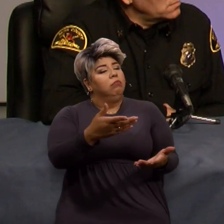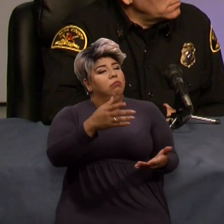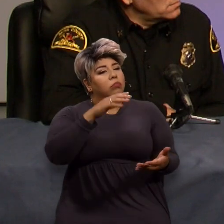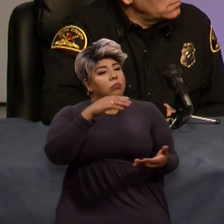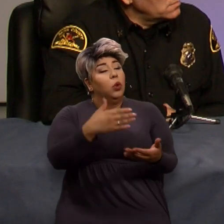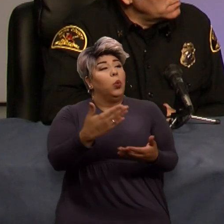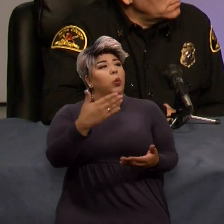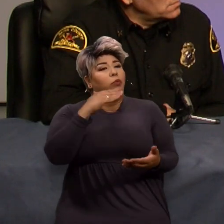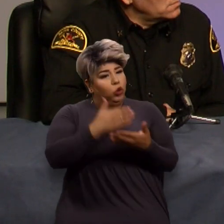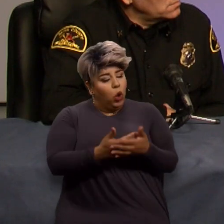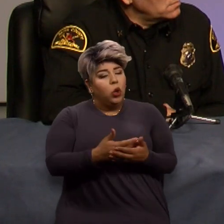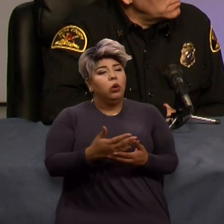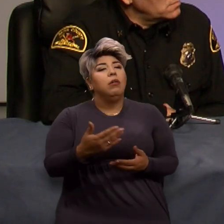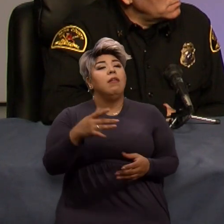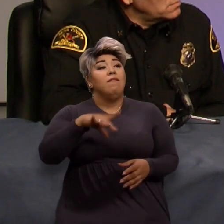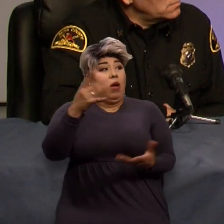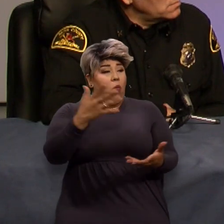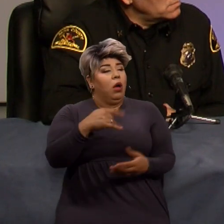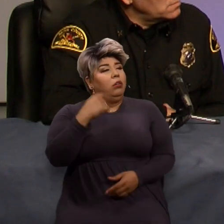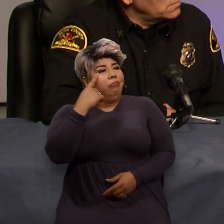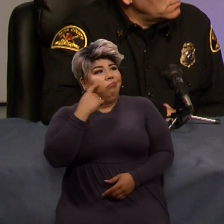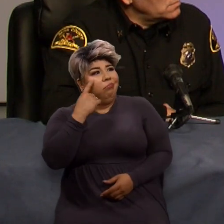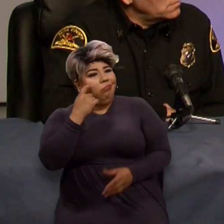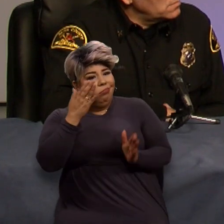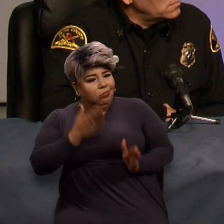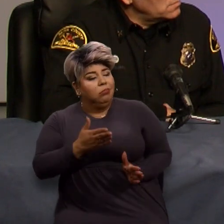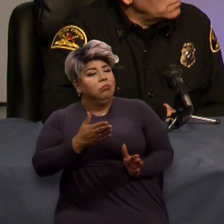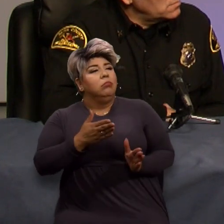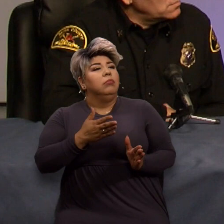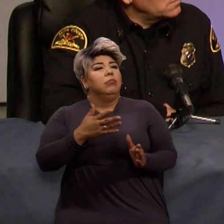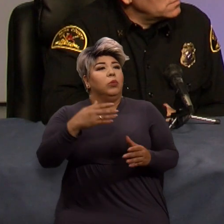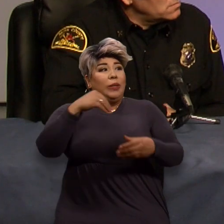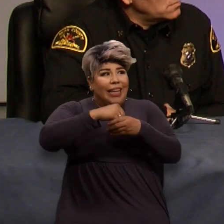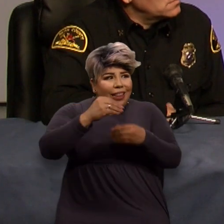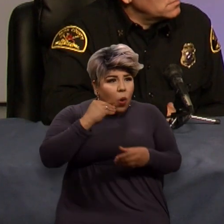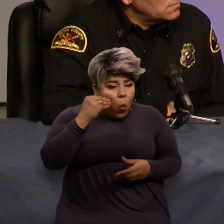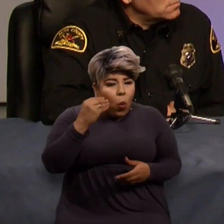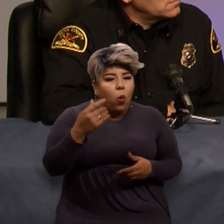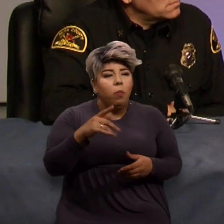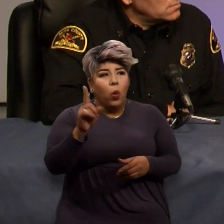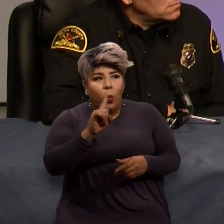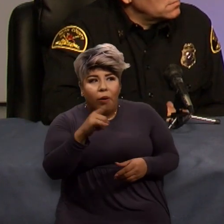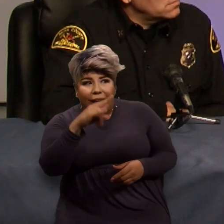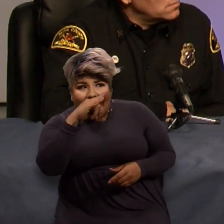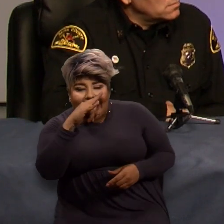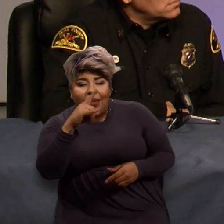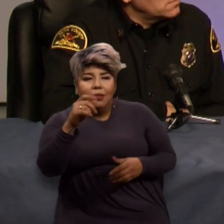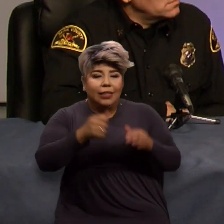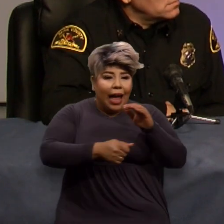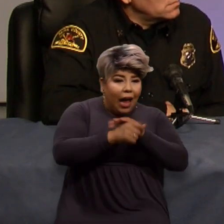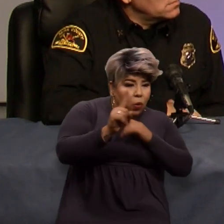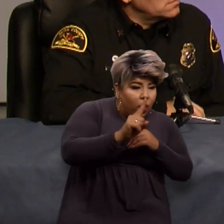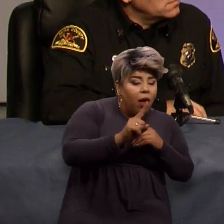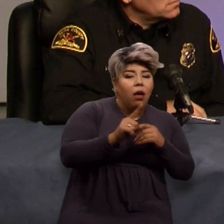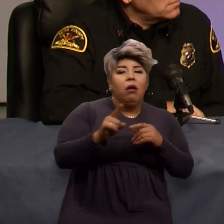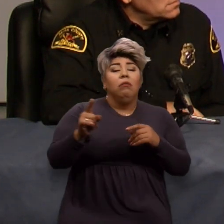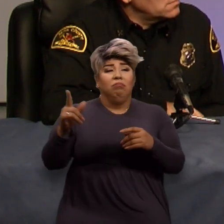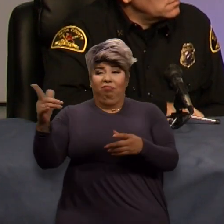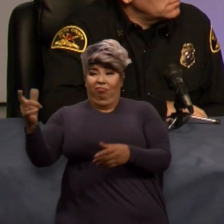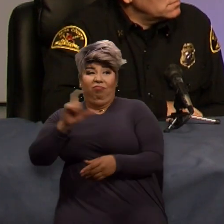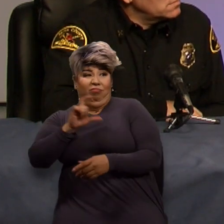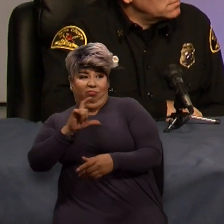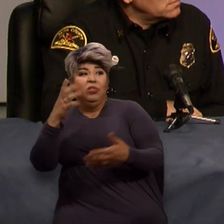suspect was armed in the house, that she had children in the house, that they were in a room. The deputies were able to arrive there and get her to safety